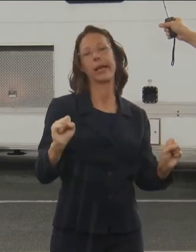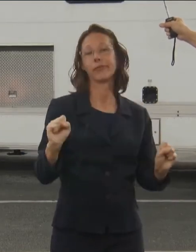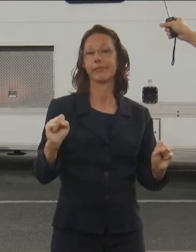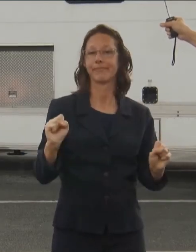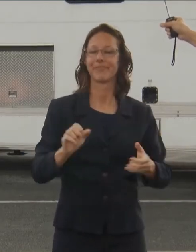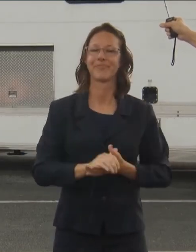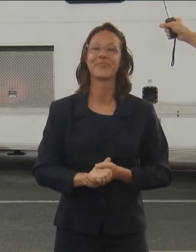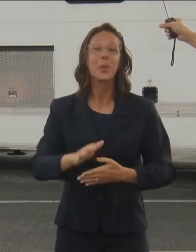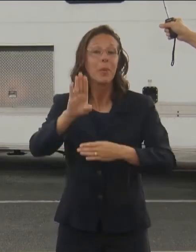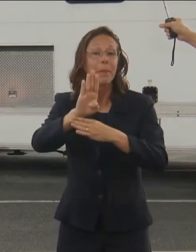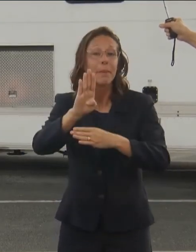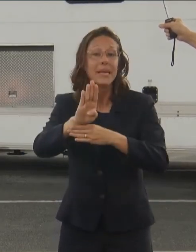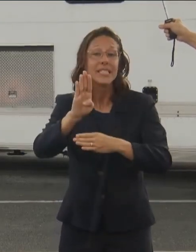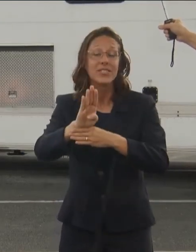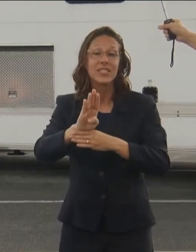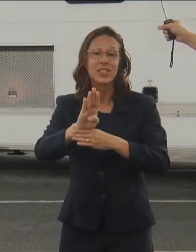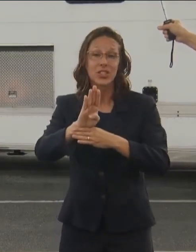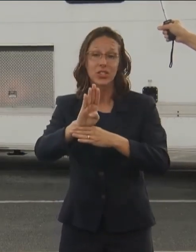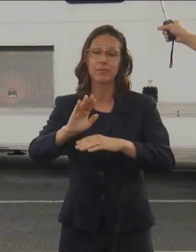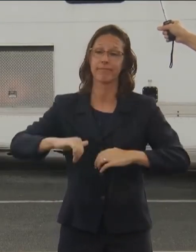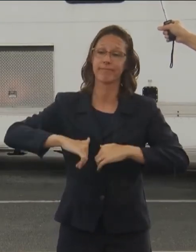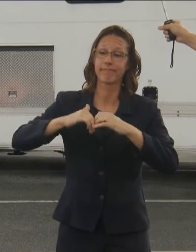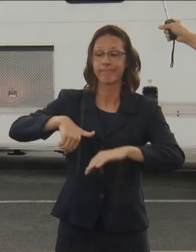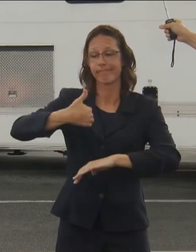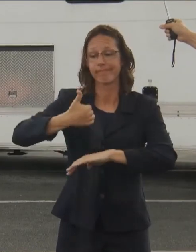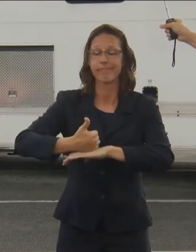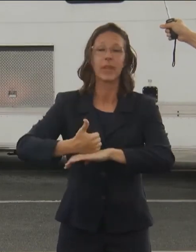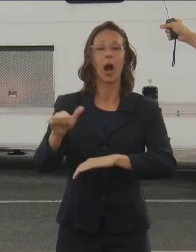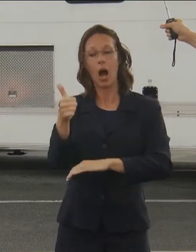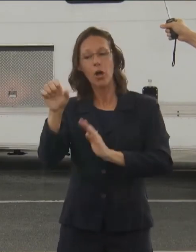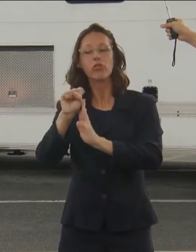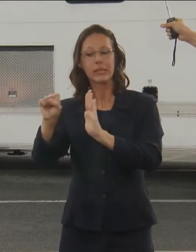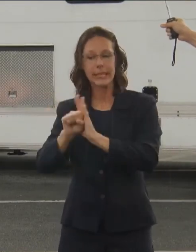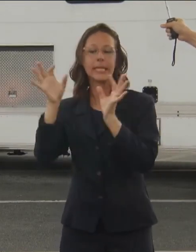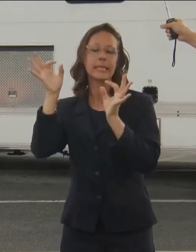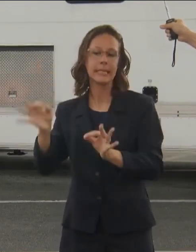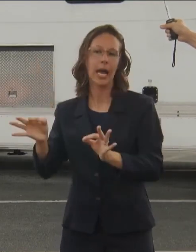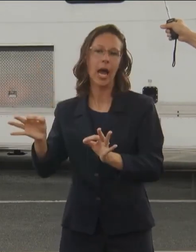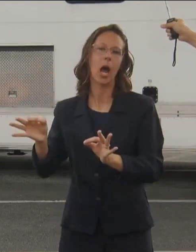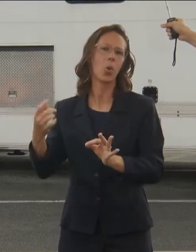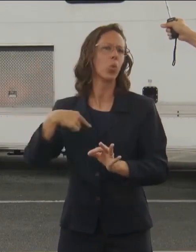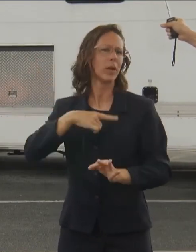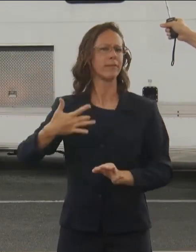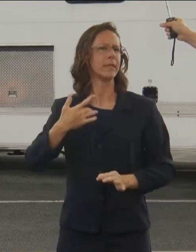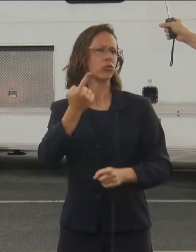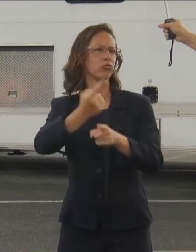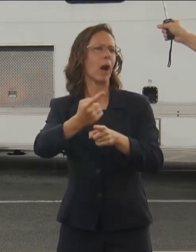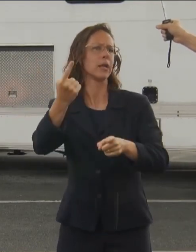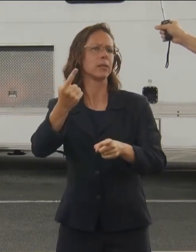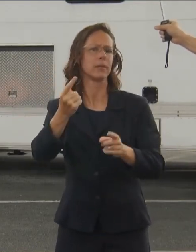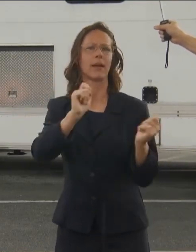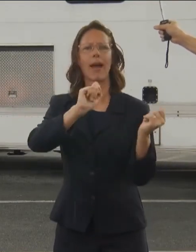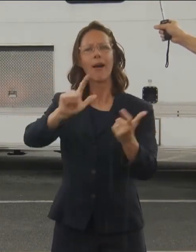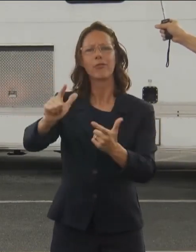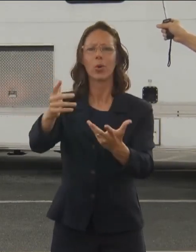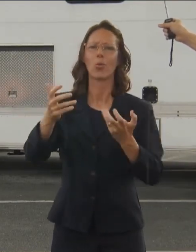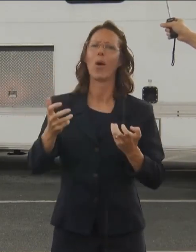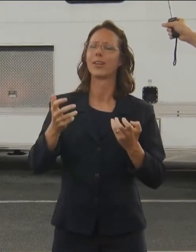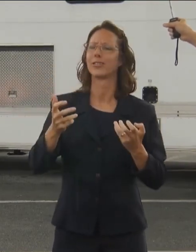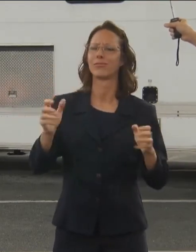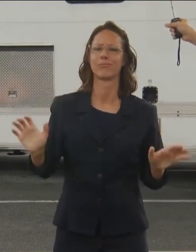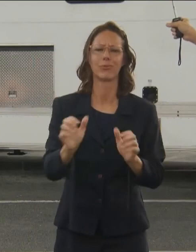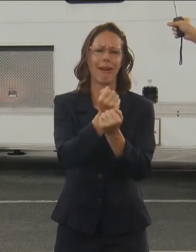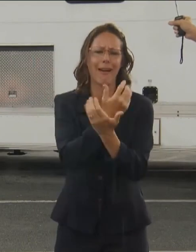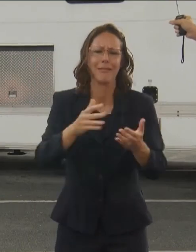So businesses are doing this. Other states are doing this. And I think it's the right thing to do. Everybody wants to make sure we do everything we